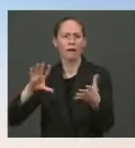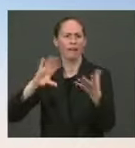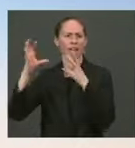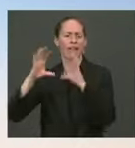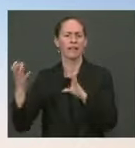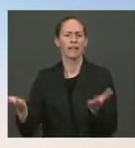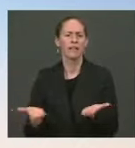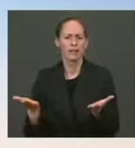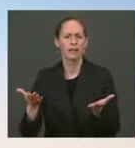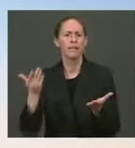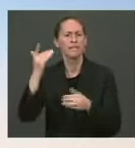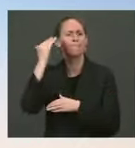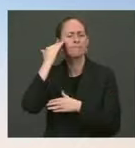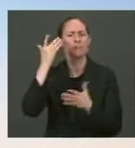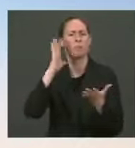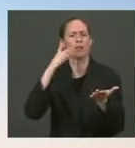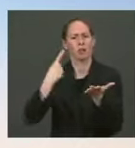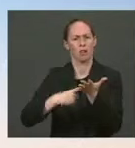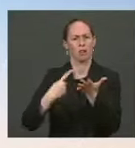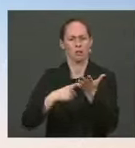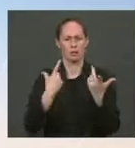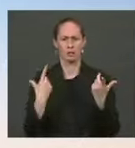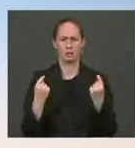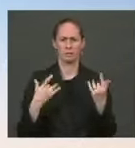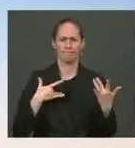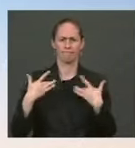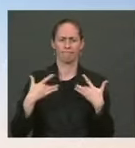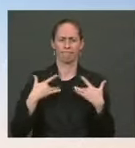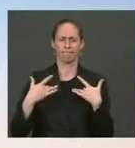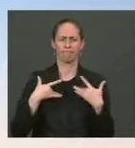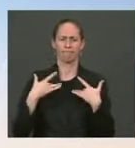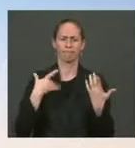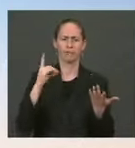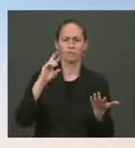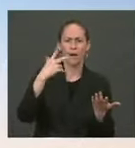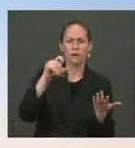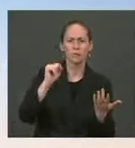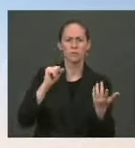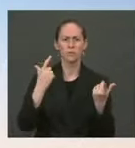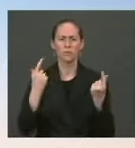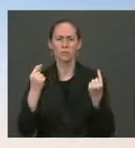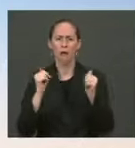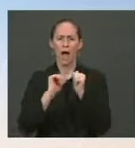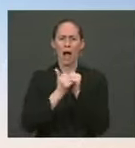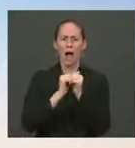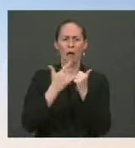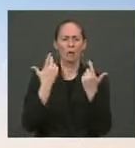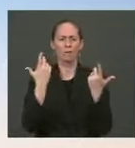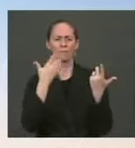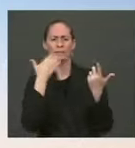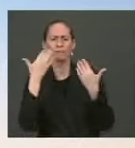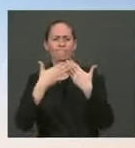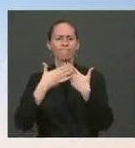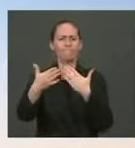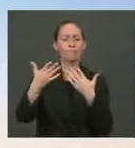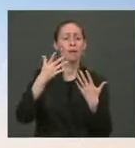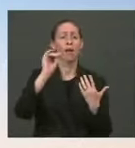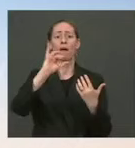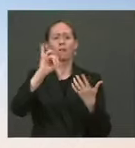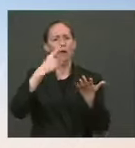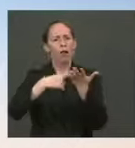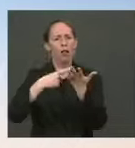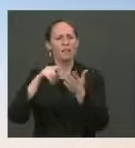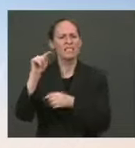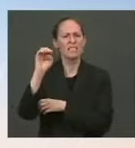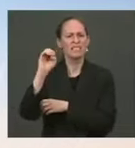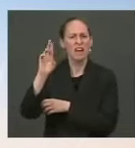discussing this topic, our joint goals to combat transnational crime and terrorism, the movement of these type